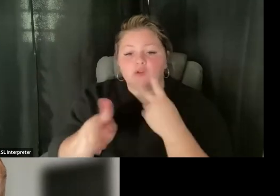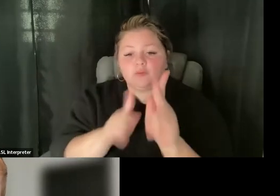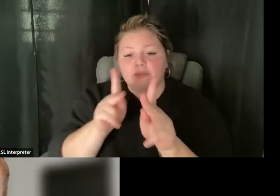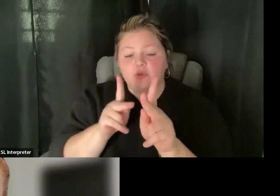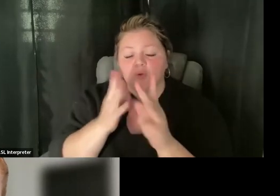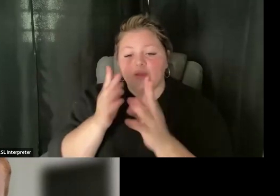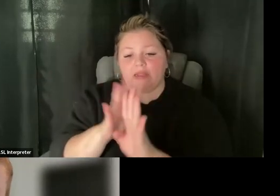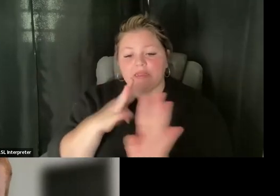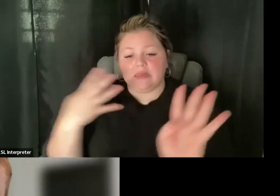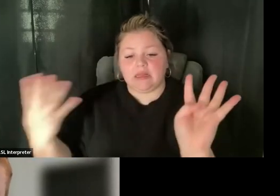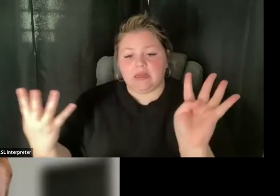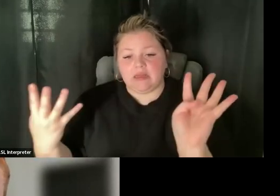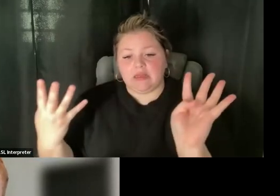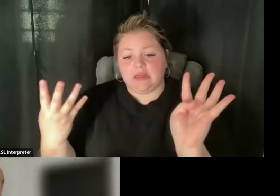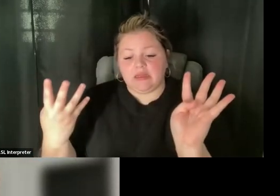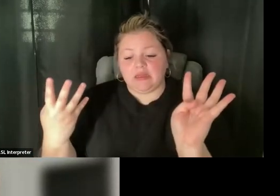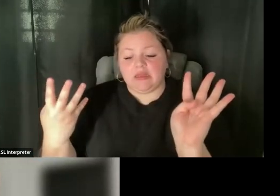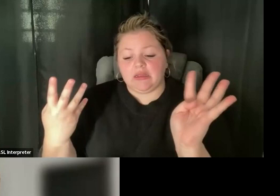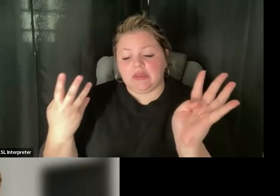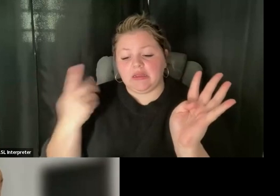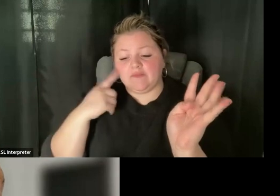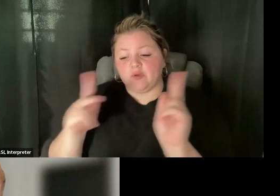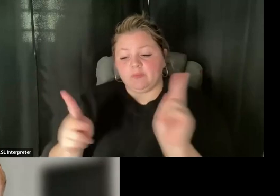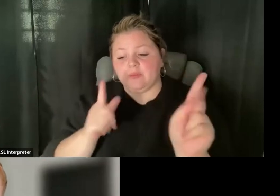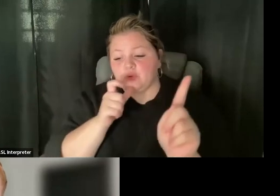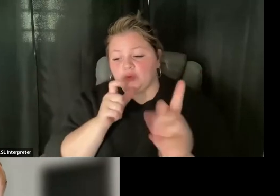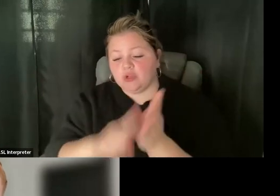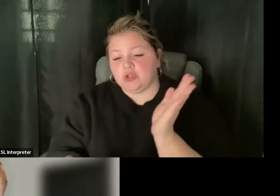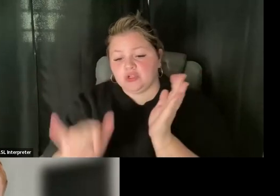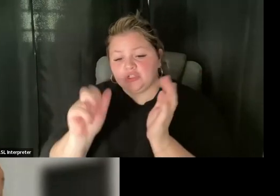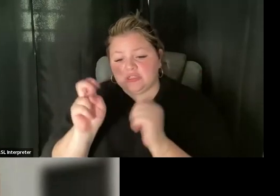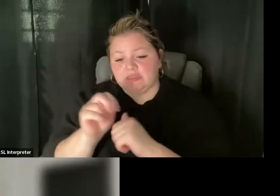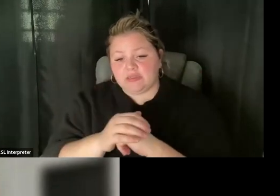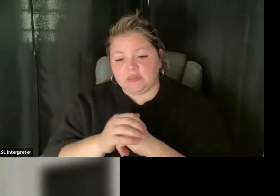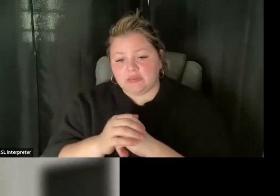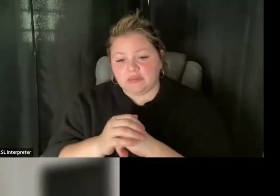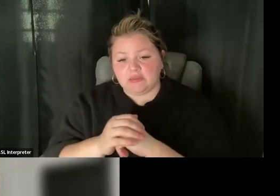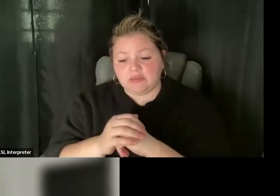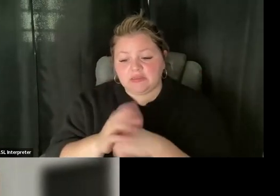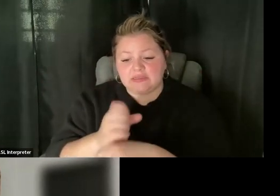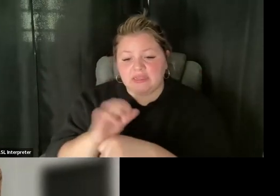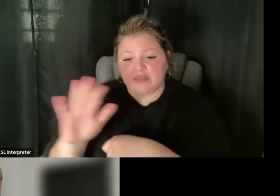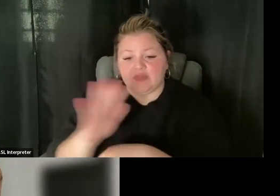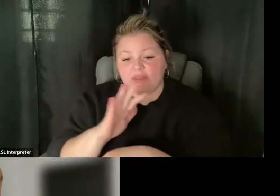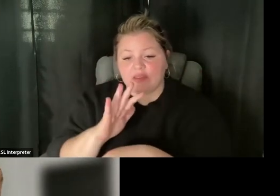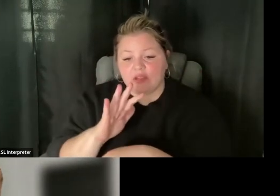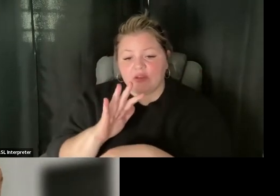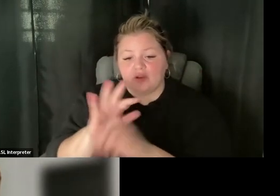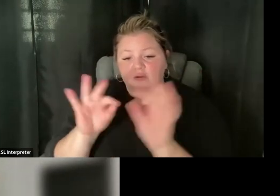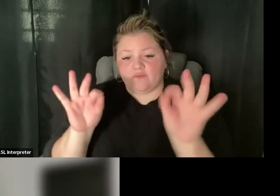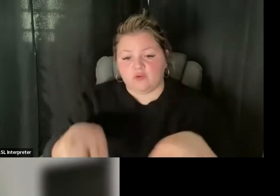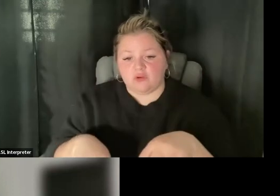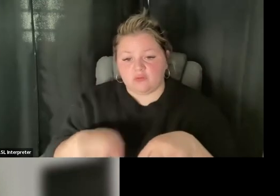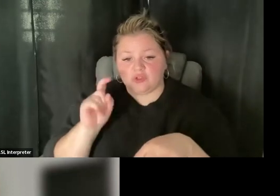line at polling places or for people checking in, um, to get their ballot should be